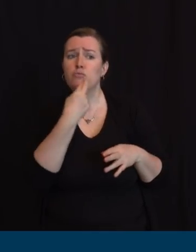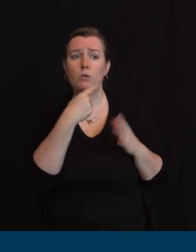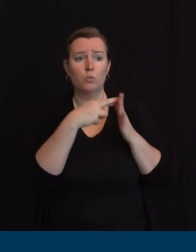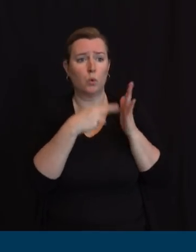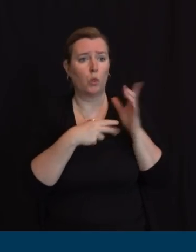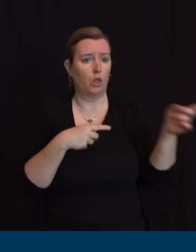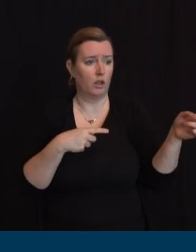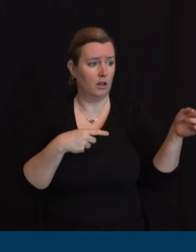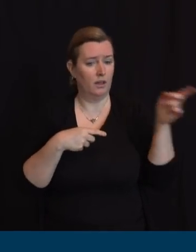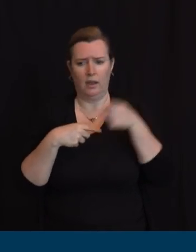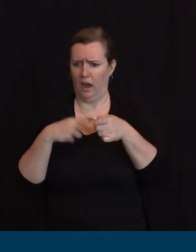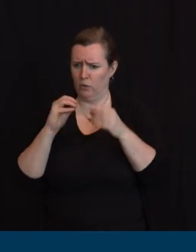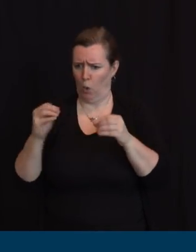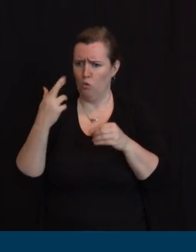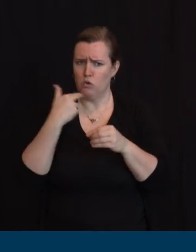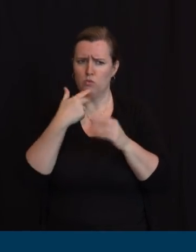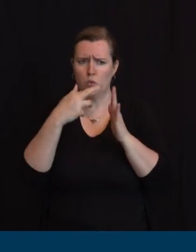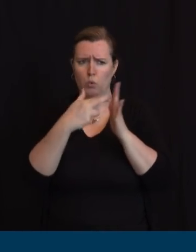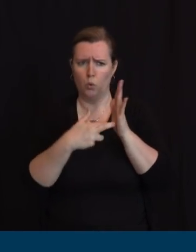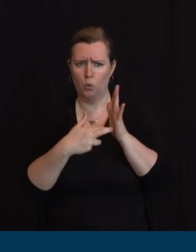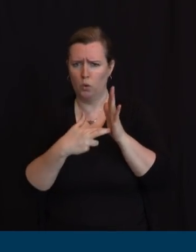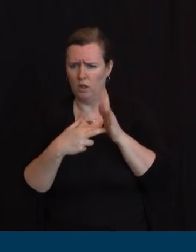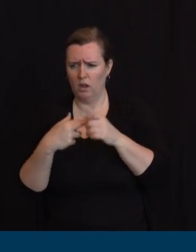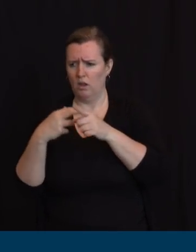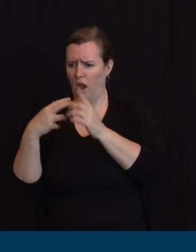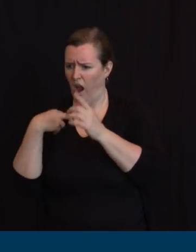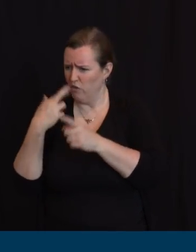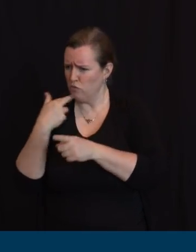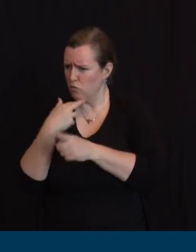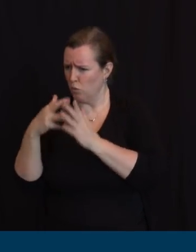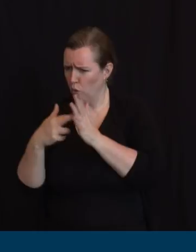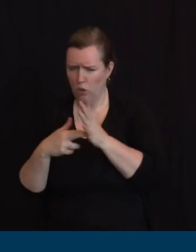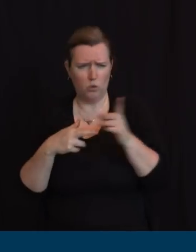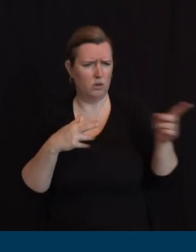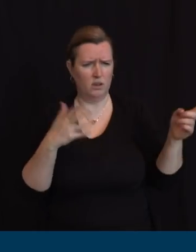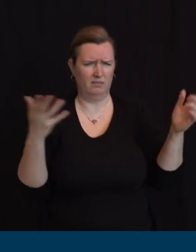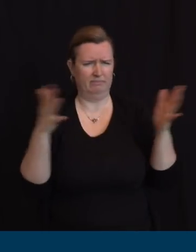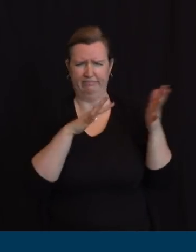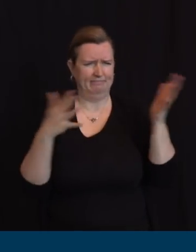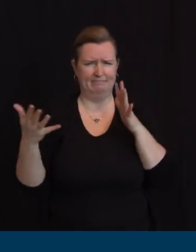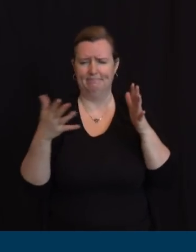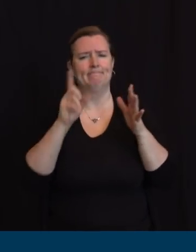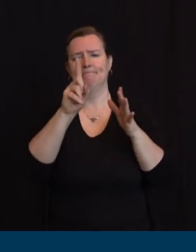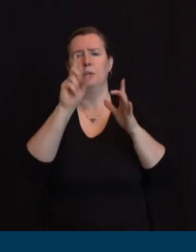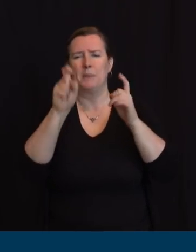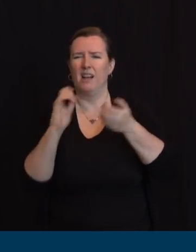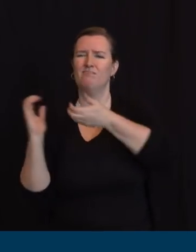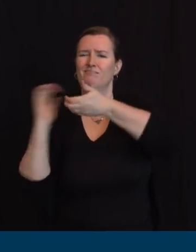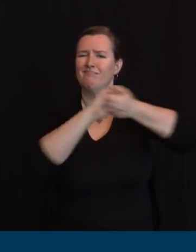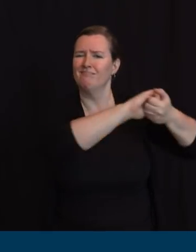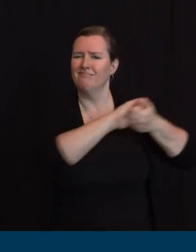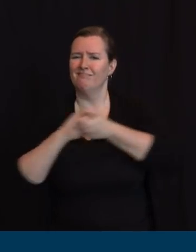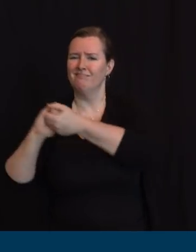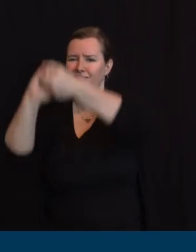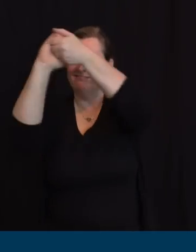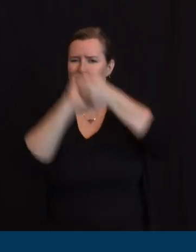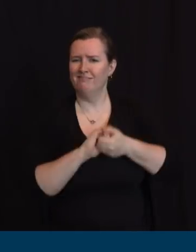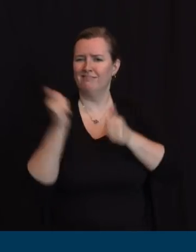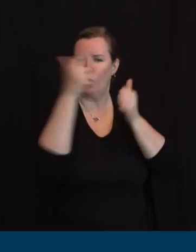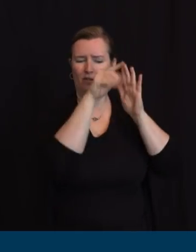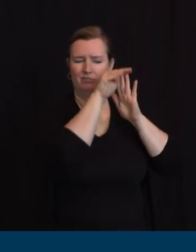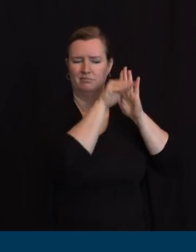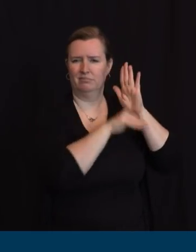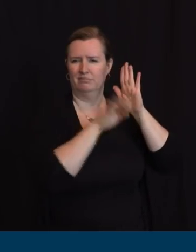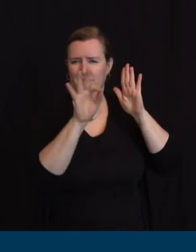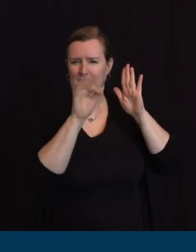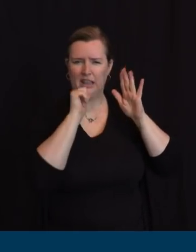sort of same level of coordination as we begin to think through what we're going to need to reopen. We've just put more of a